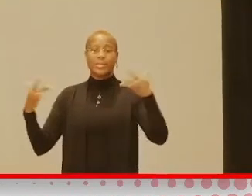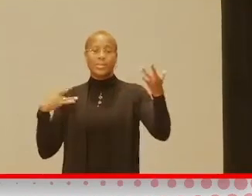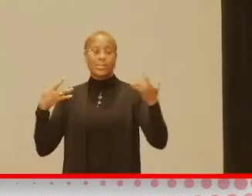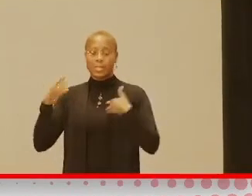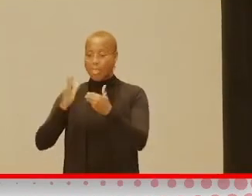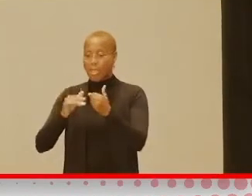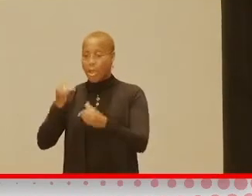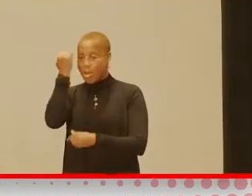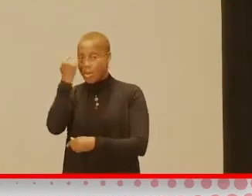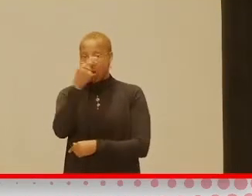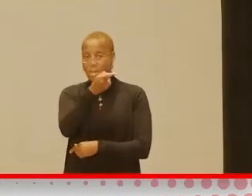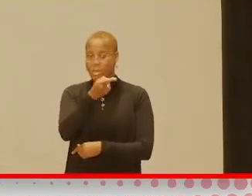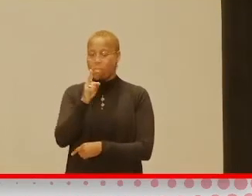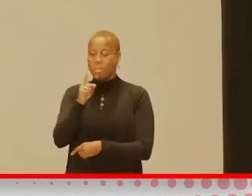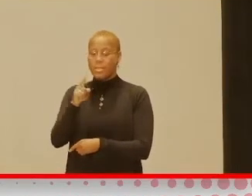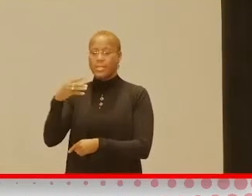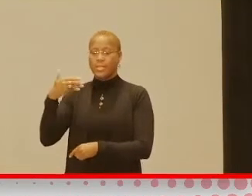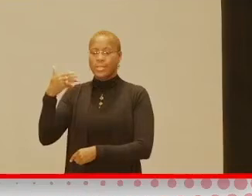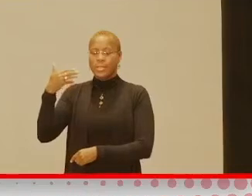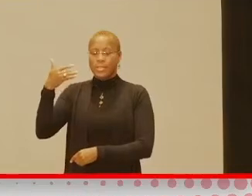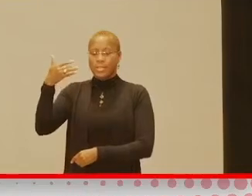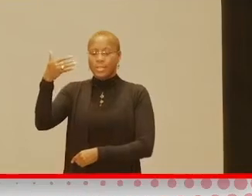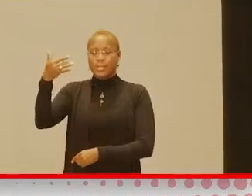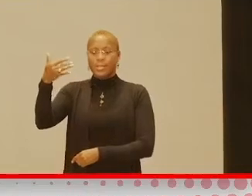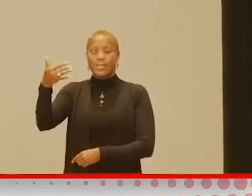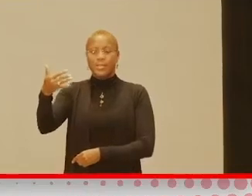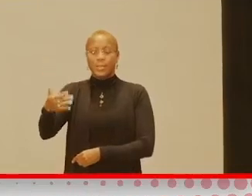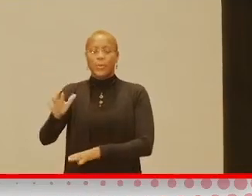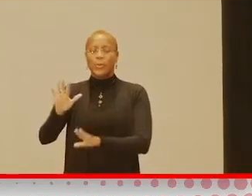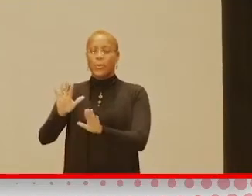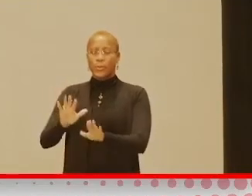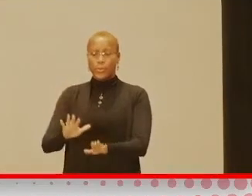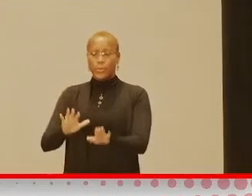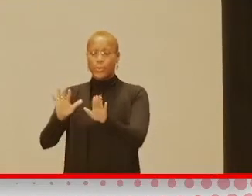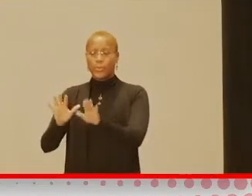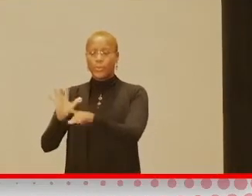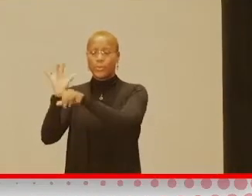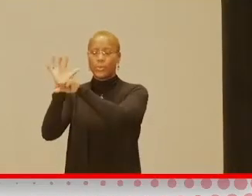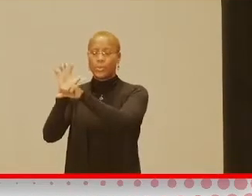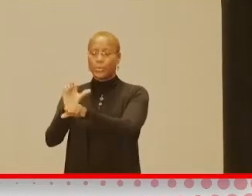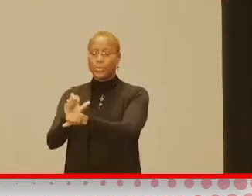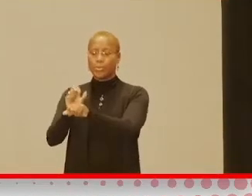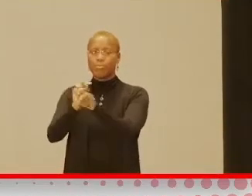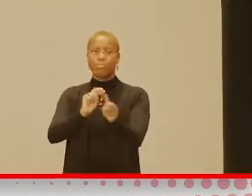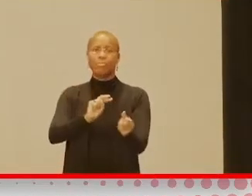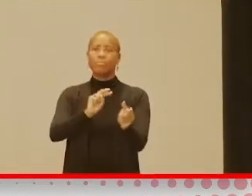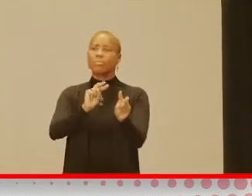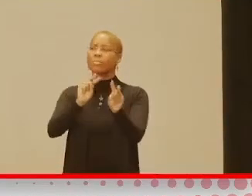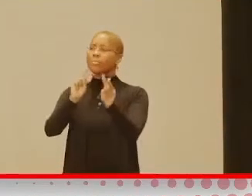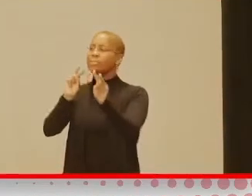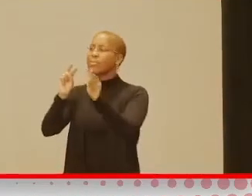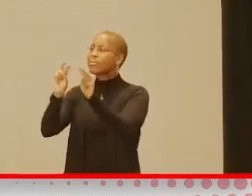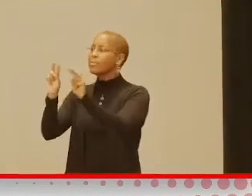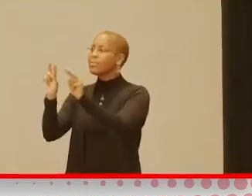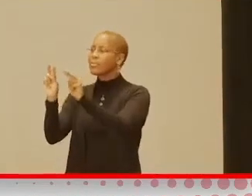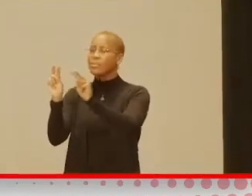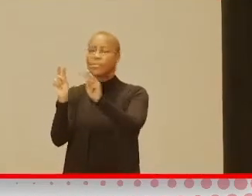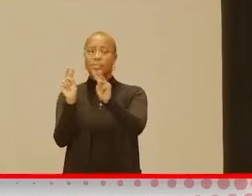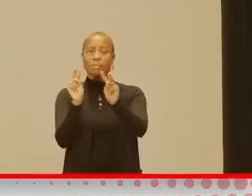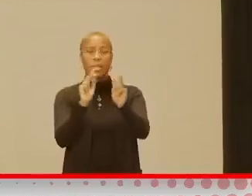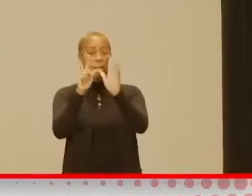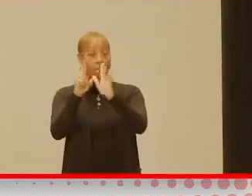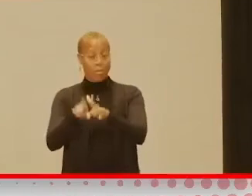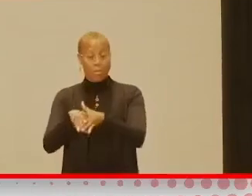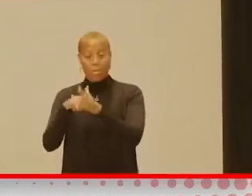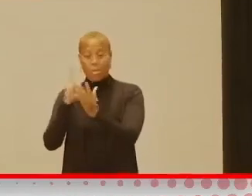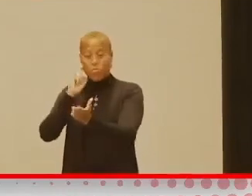But after you've been there for a while and you've catched your breath, you look around. And you begin to